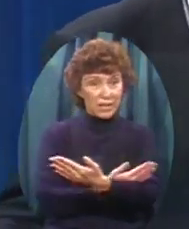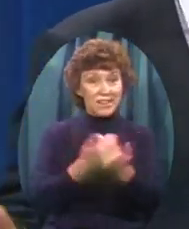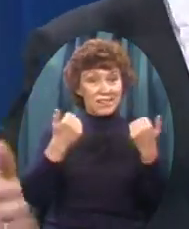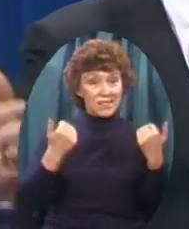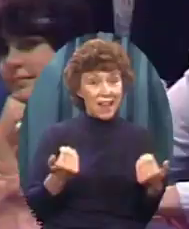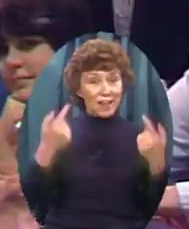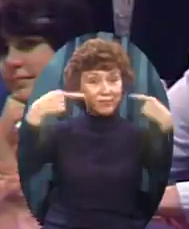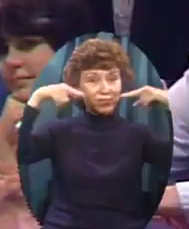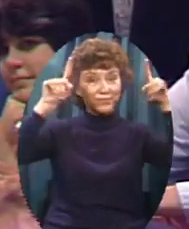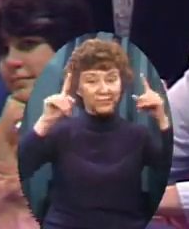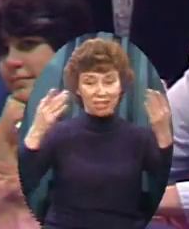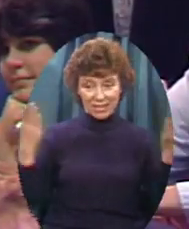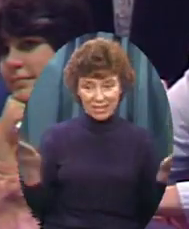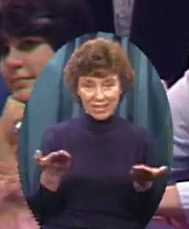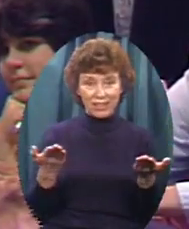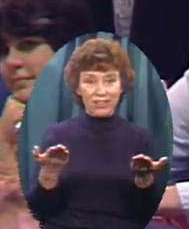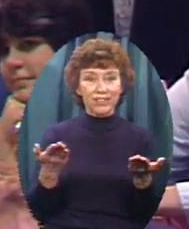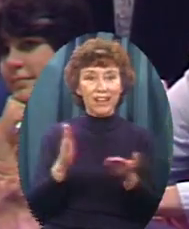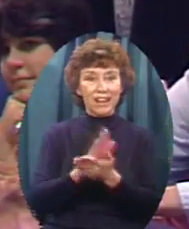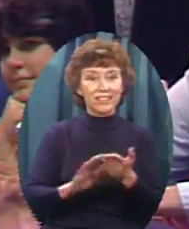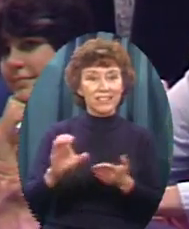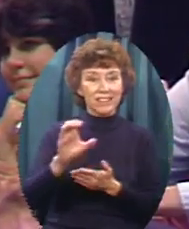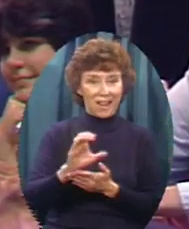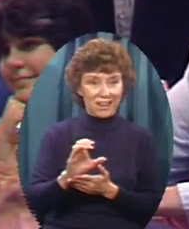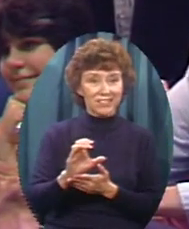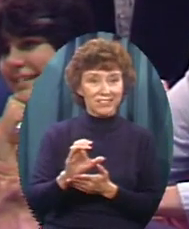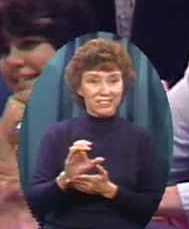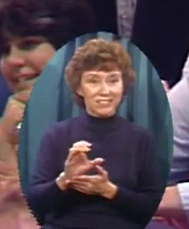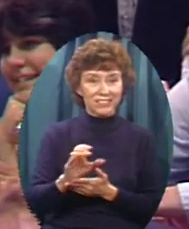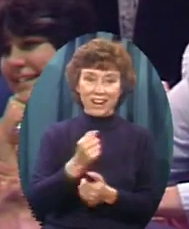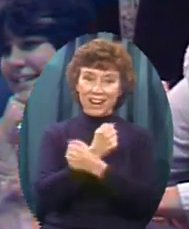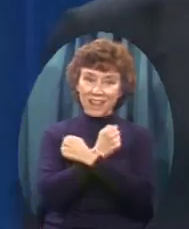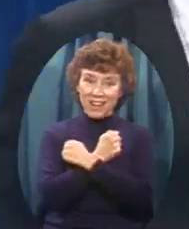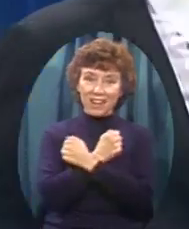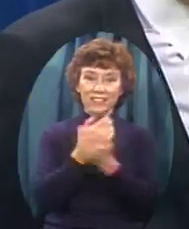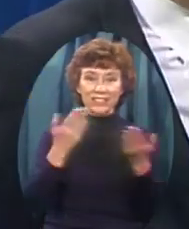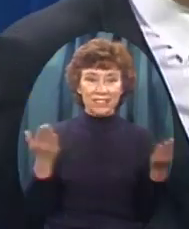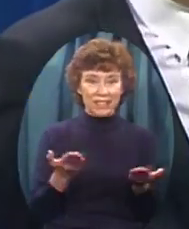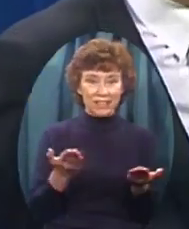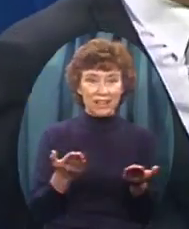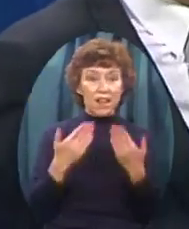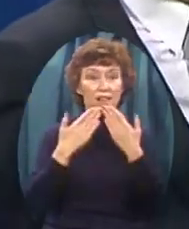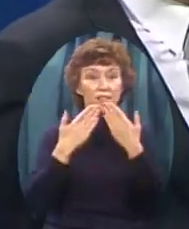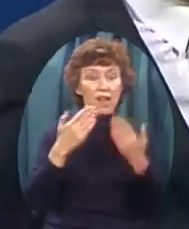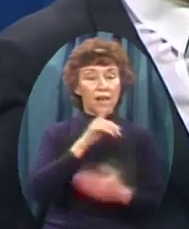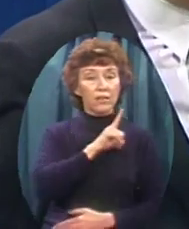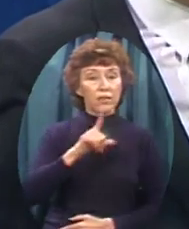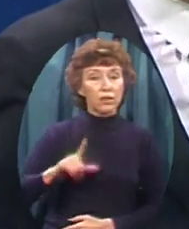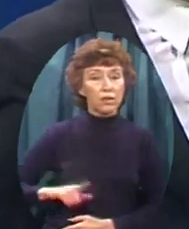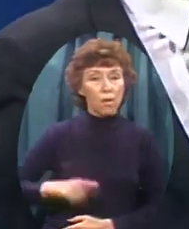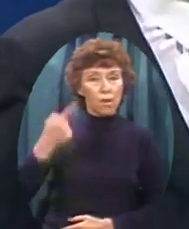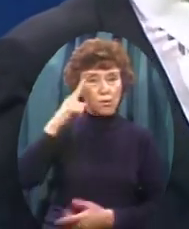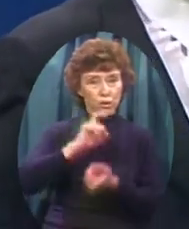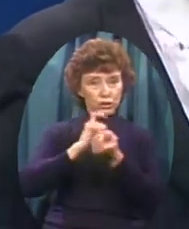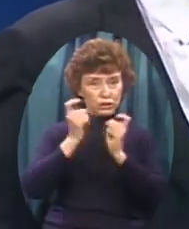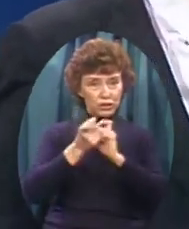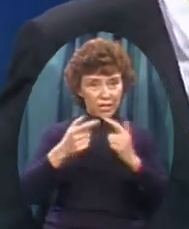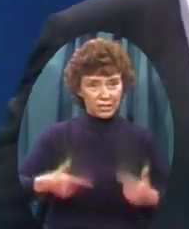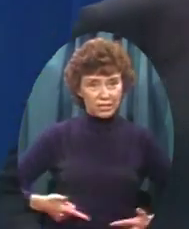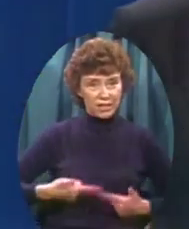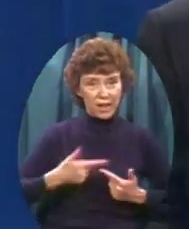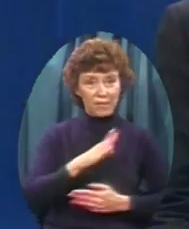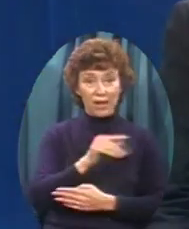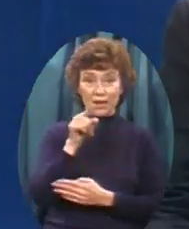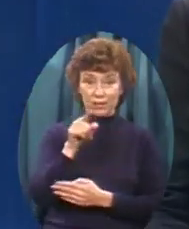And they're just down Spending the week Bugging him Thank the Lord For changed lives And you